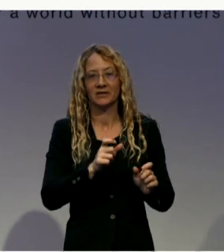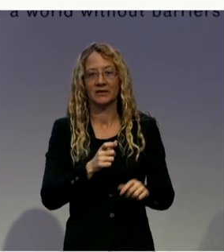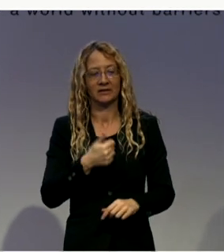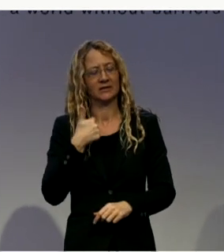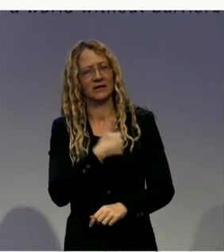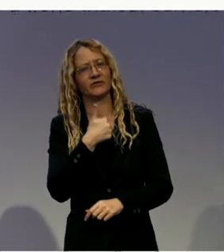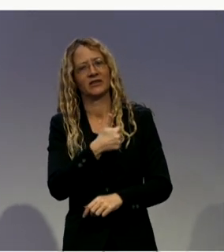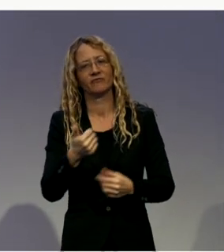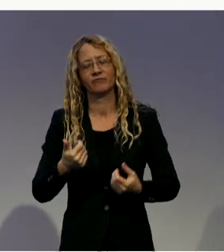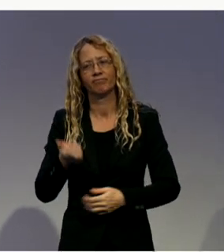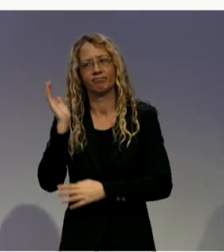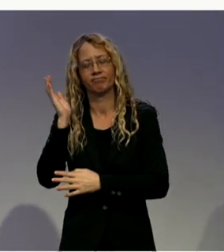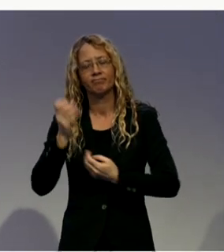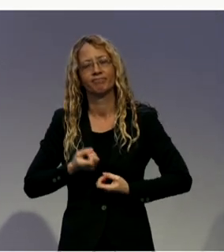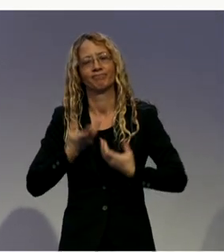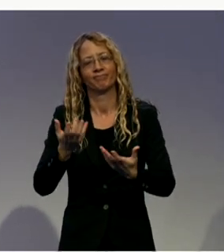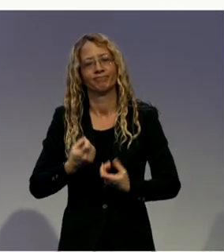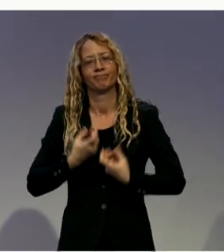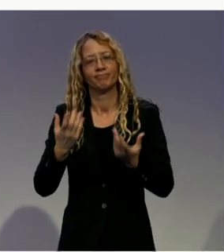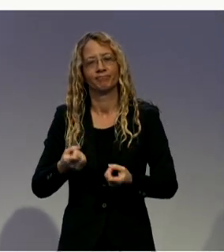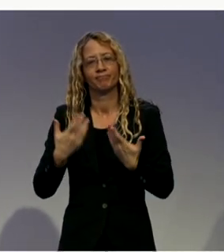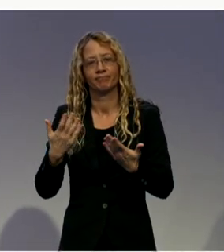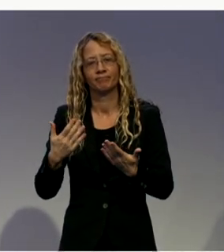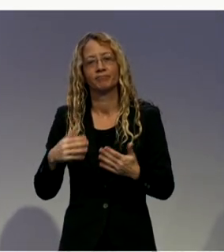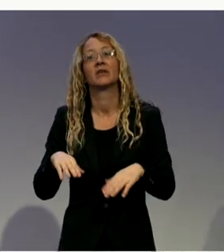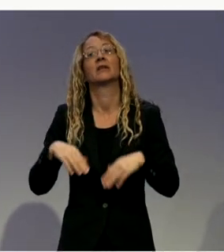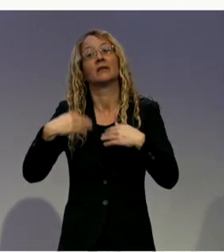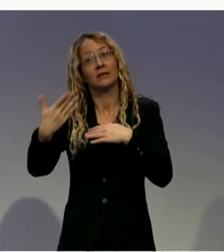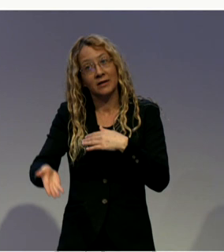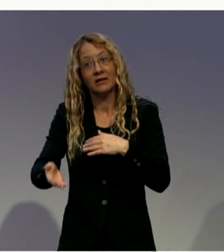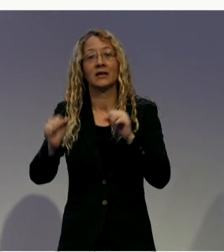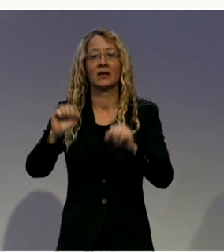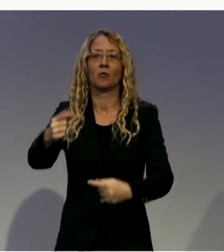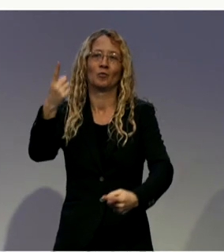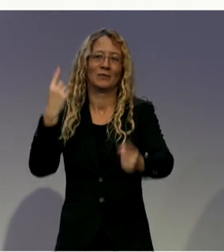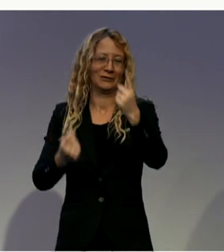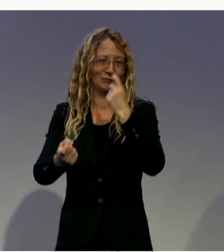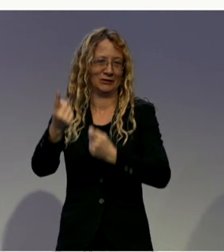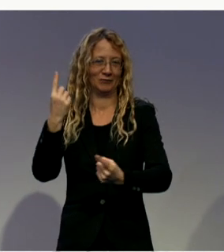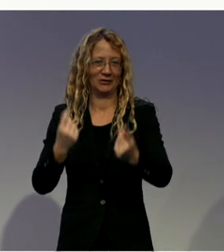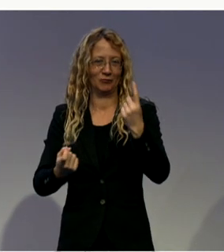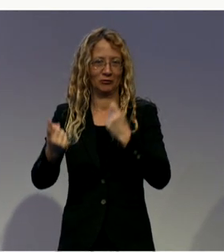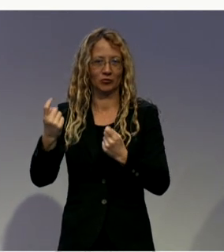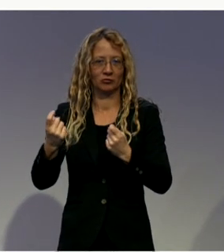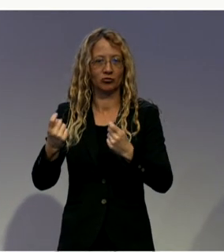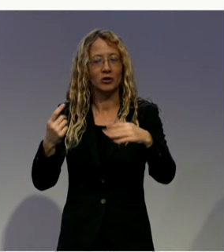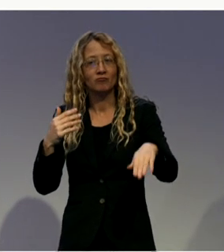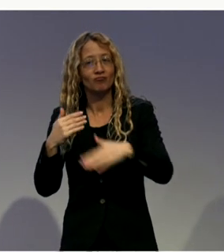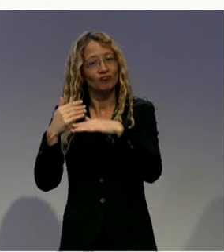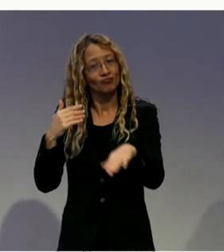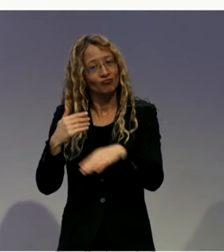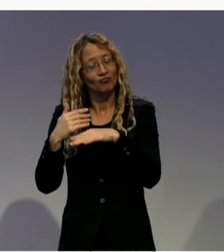then afterwards we open the floor for your questions and inputs as well. Before we start, I would like to